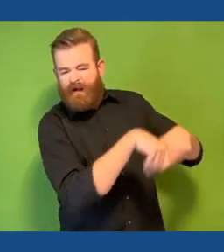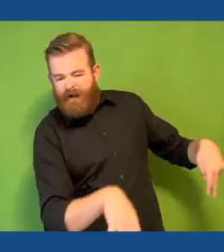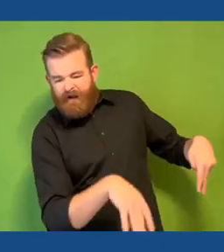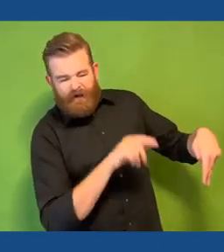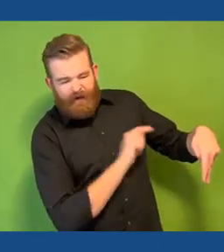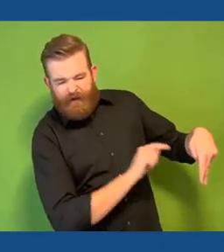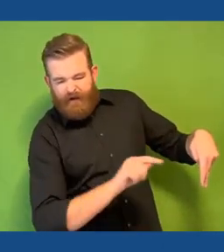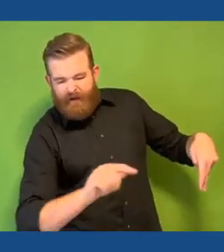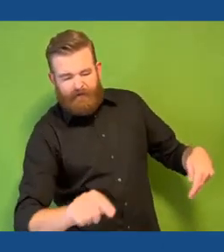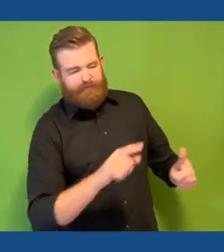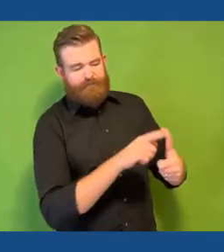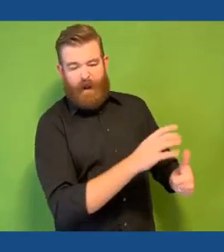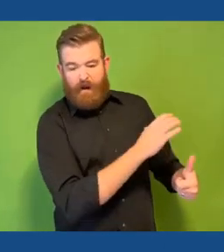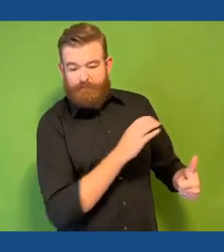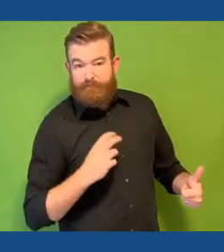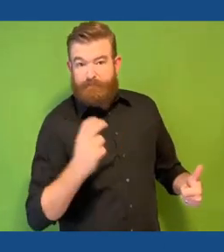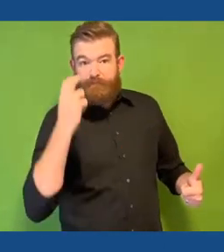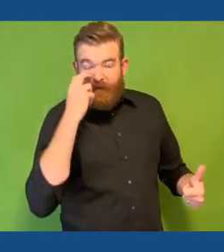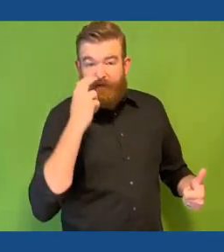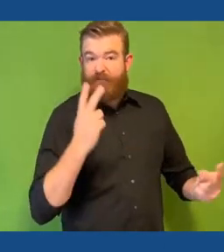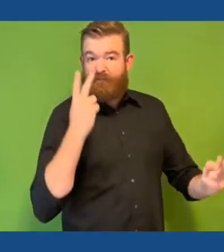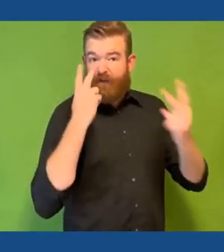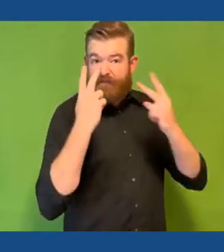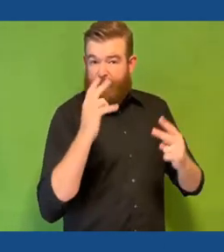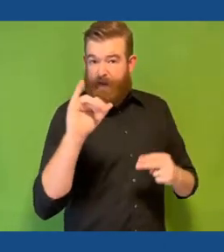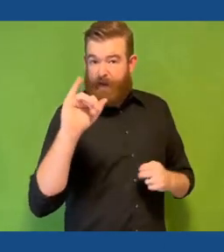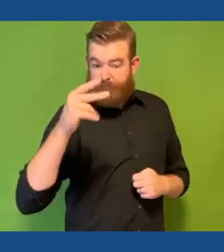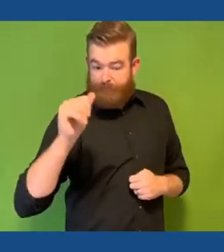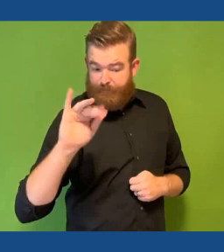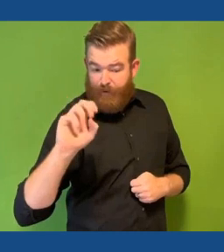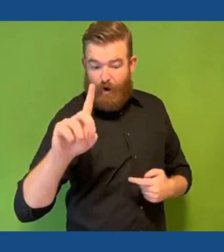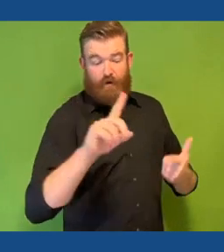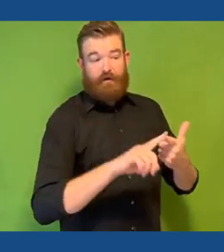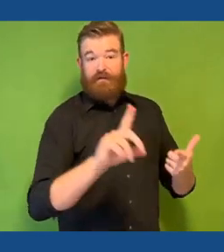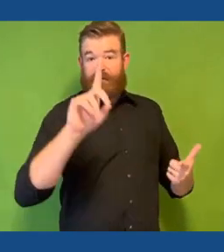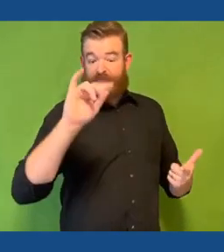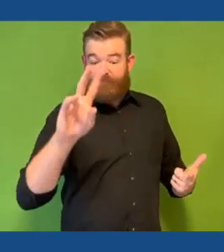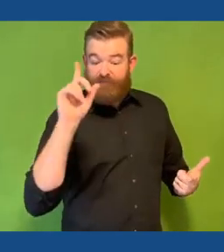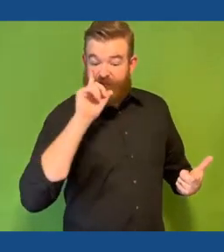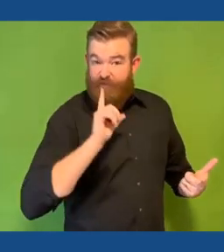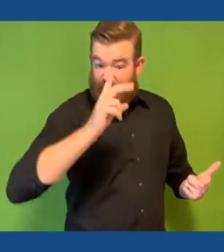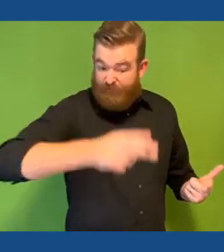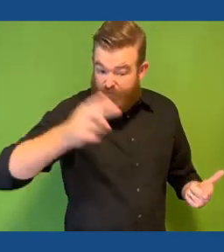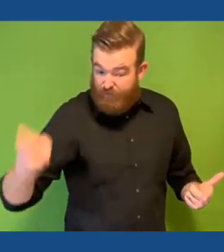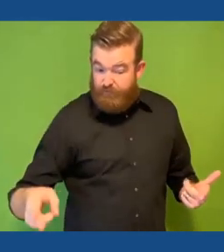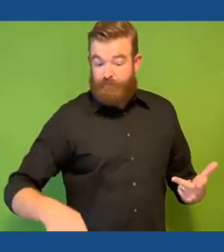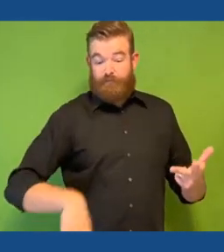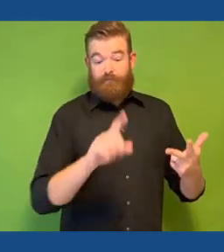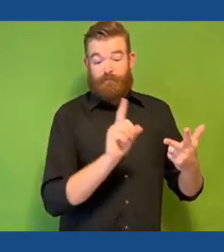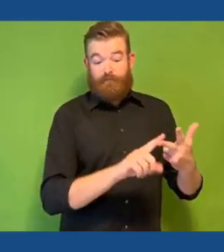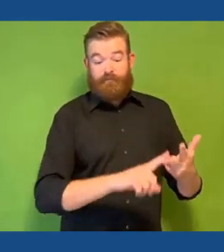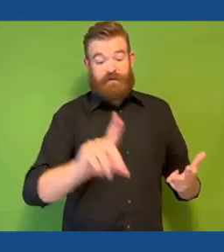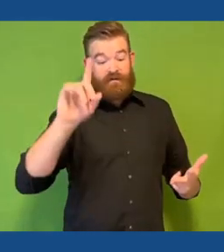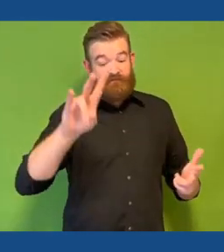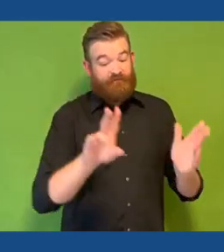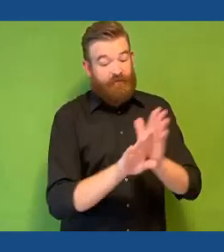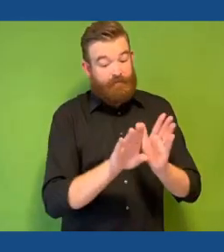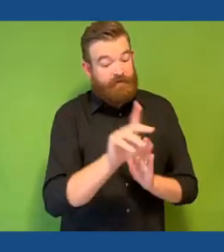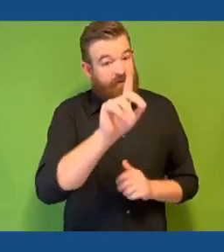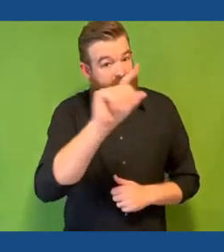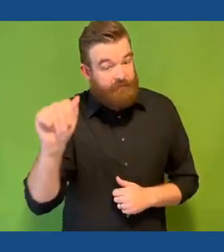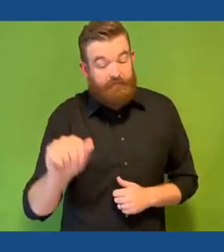which houses the Commission for the Blind and Visually Impaired, the Division of the Deaf and the Hard of Hearing, the Divisions of